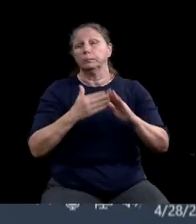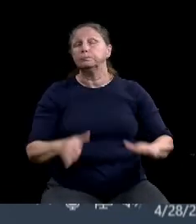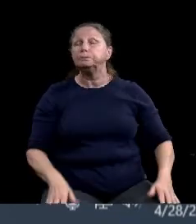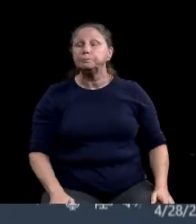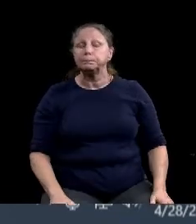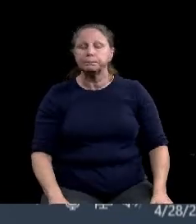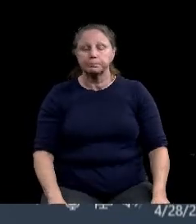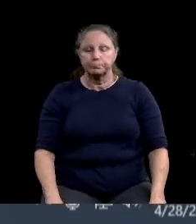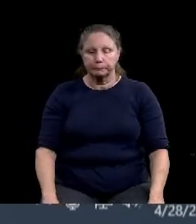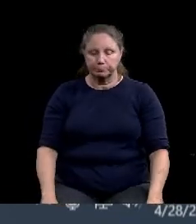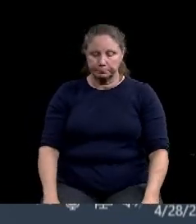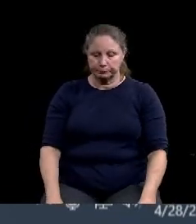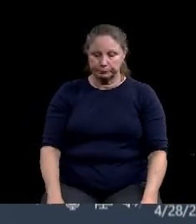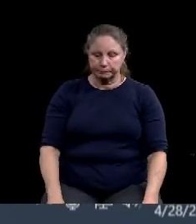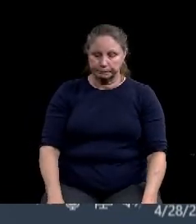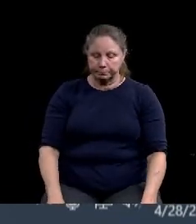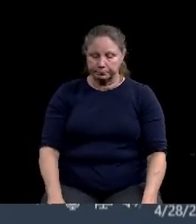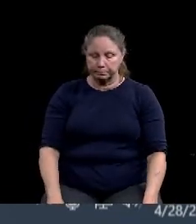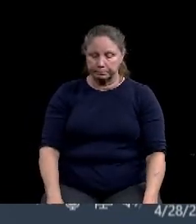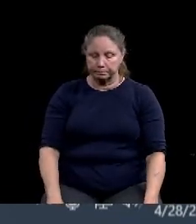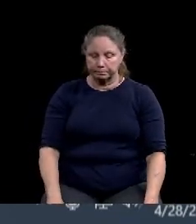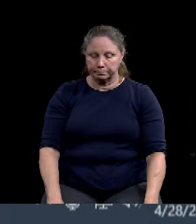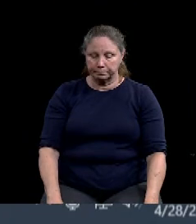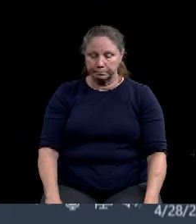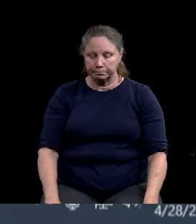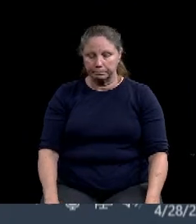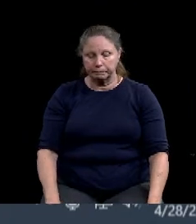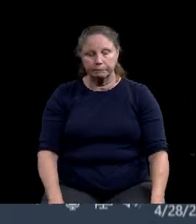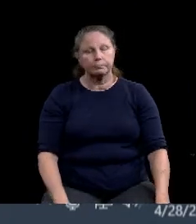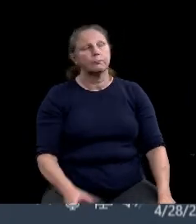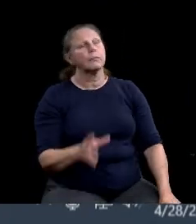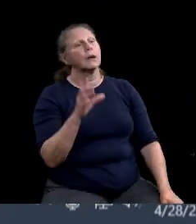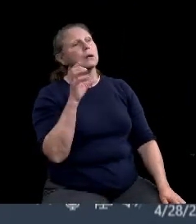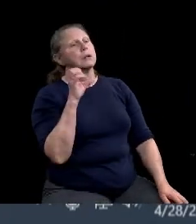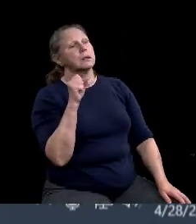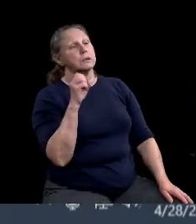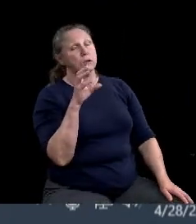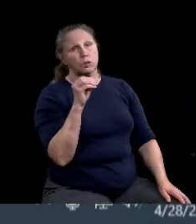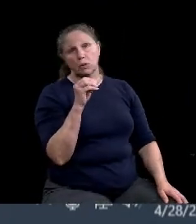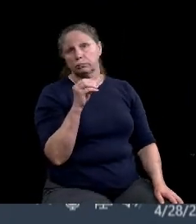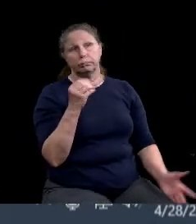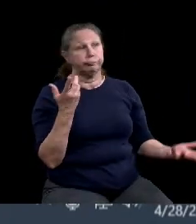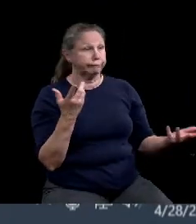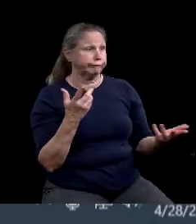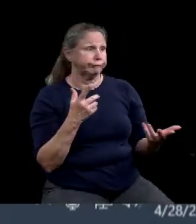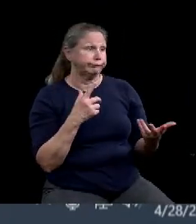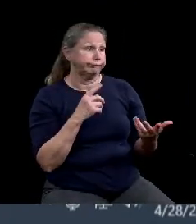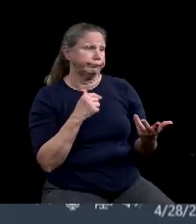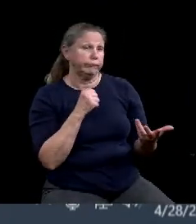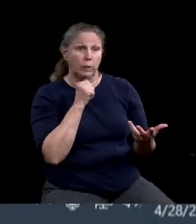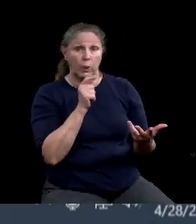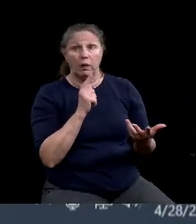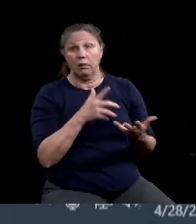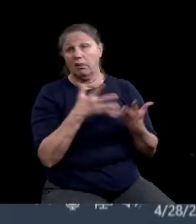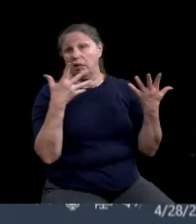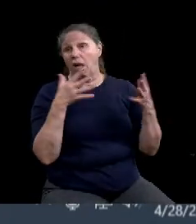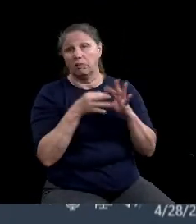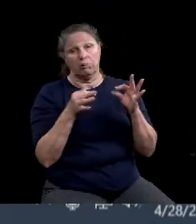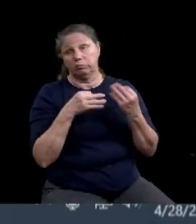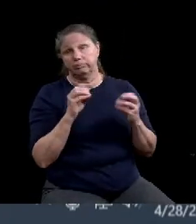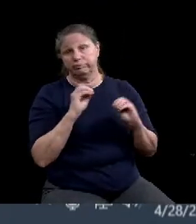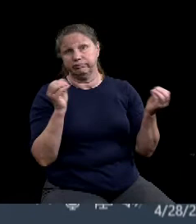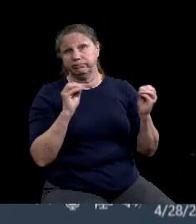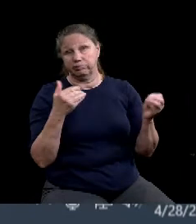So, um, there's not much left to say. Um, I too echo my council members in congratulating,